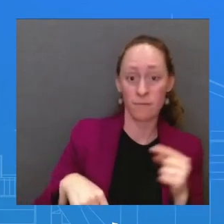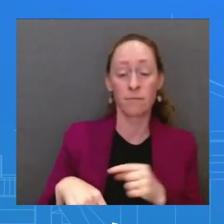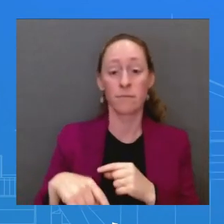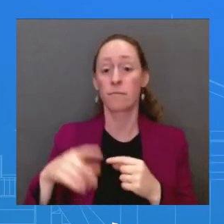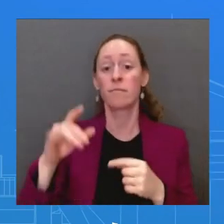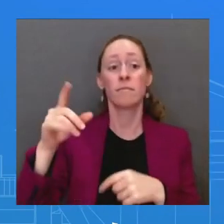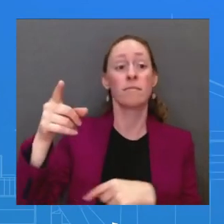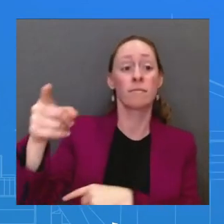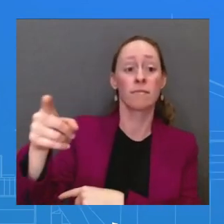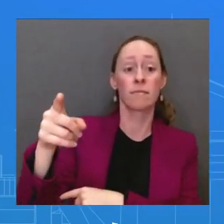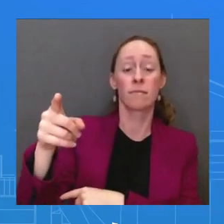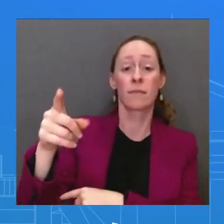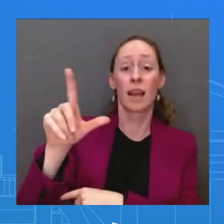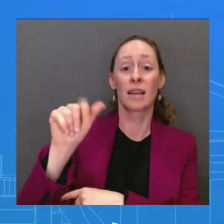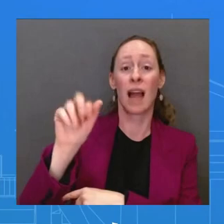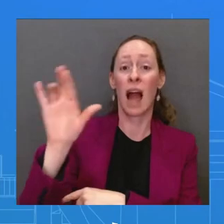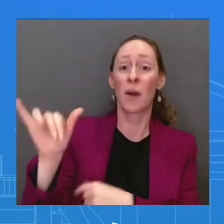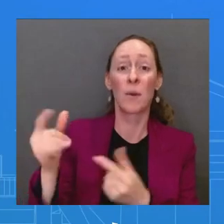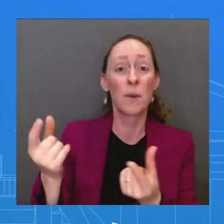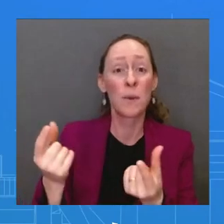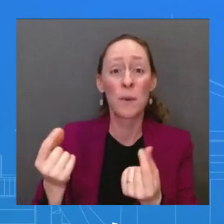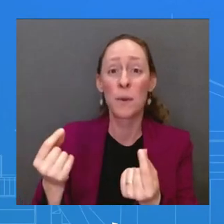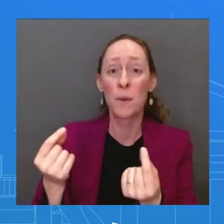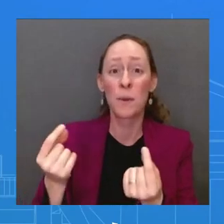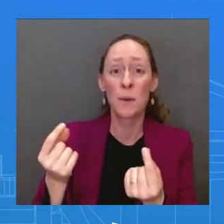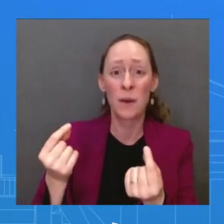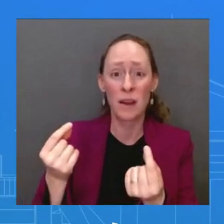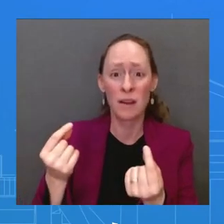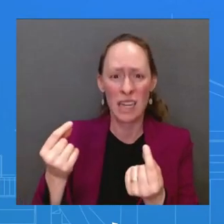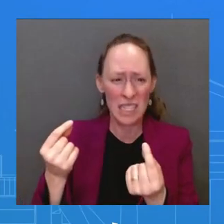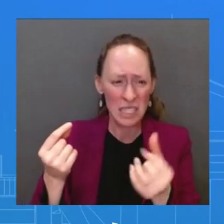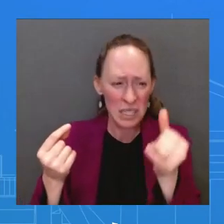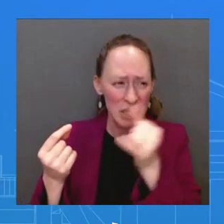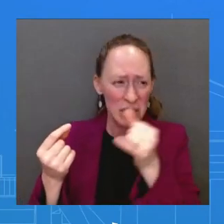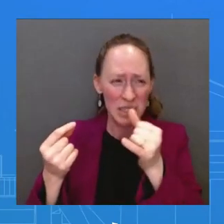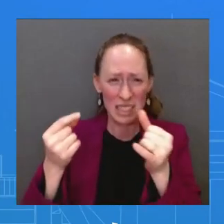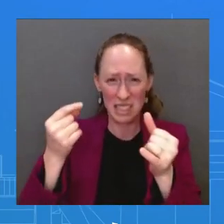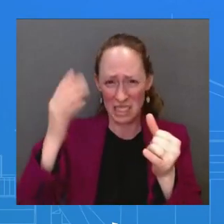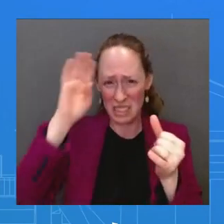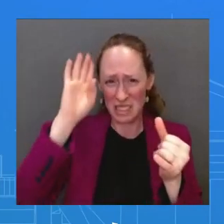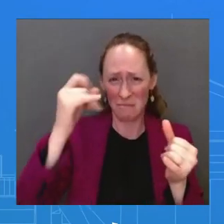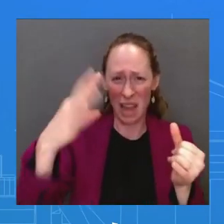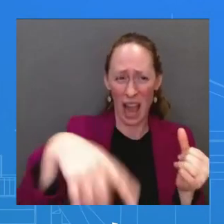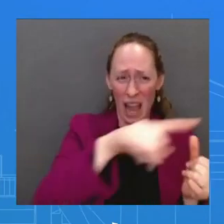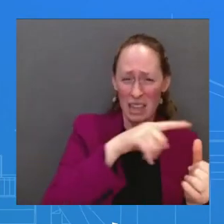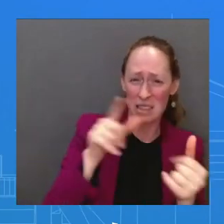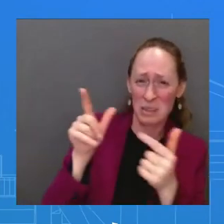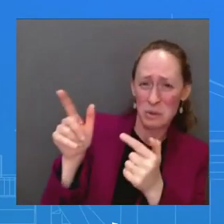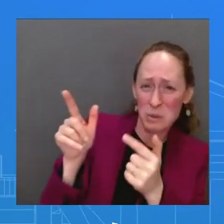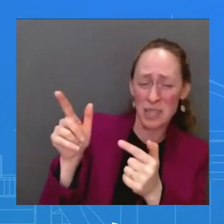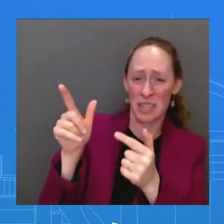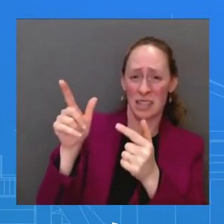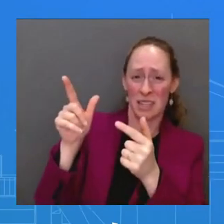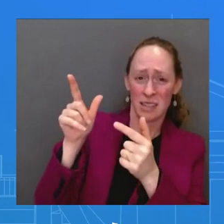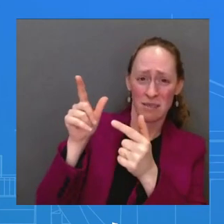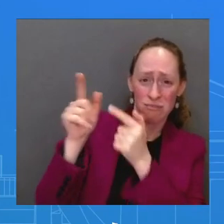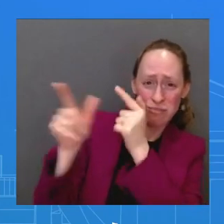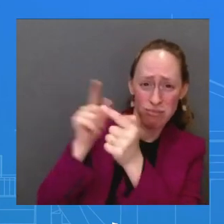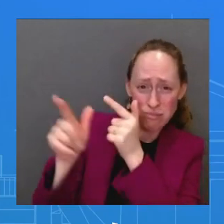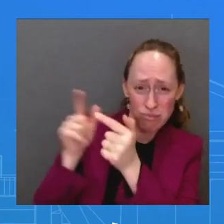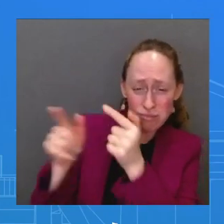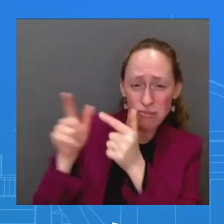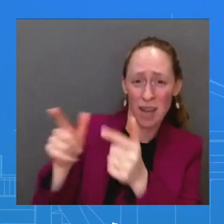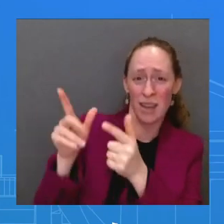30 minutes to provide aerial fire support until they were nearly out of ammunition. With the enemy still